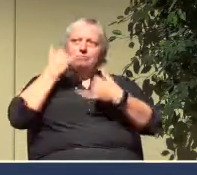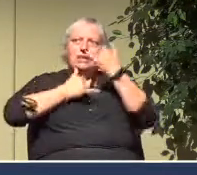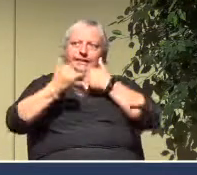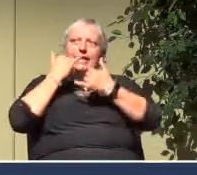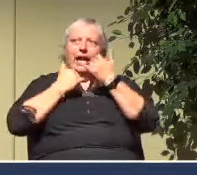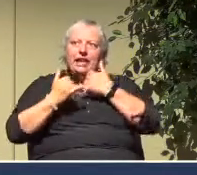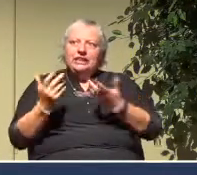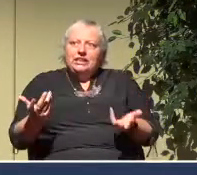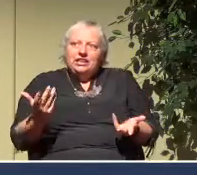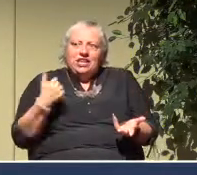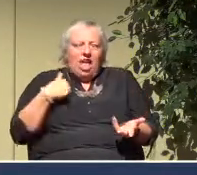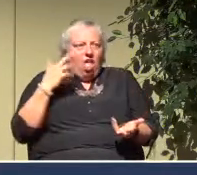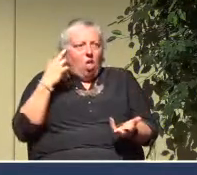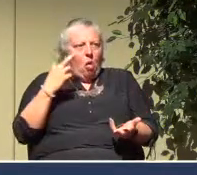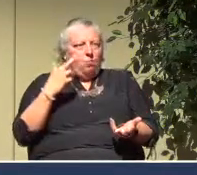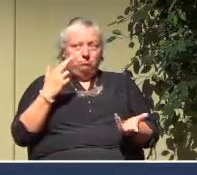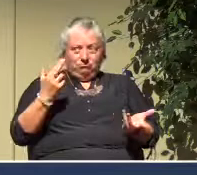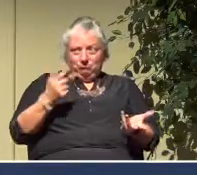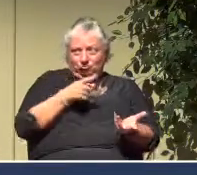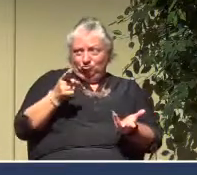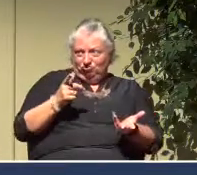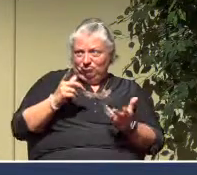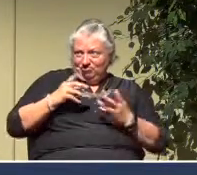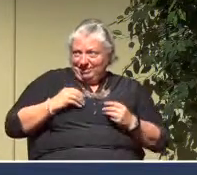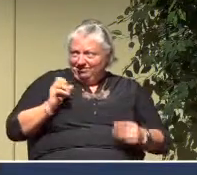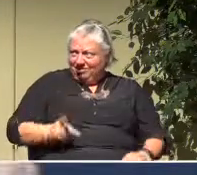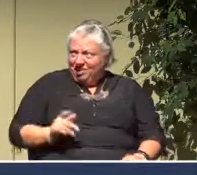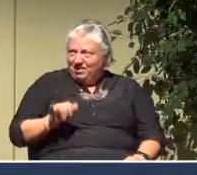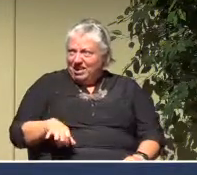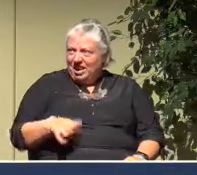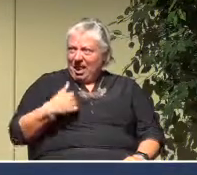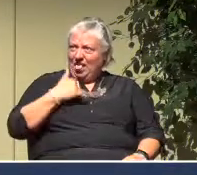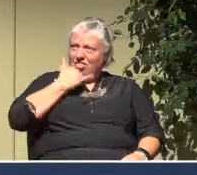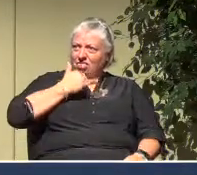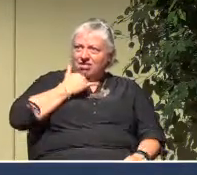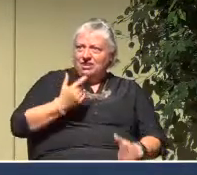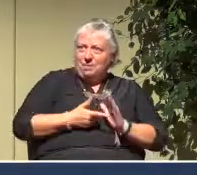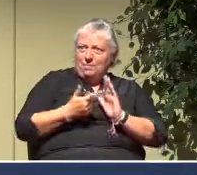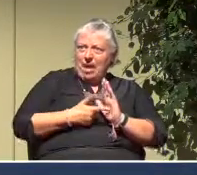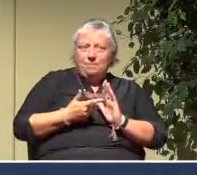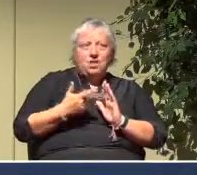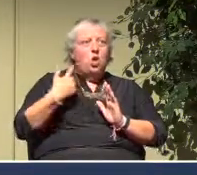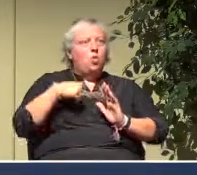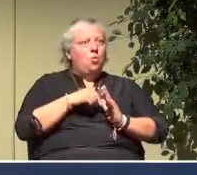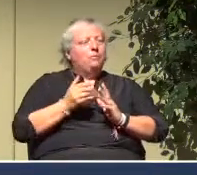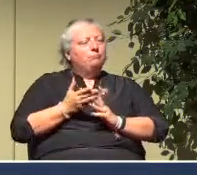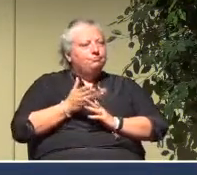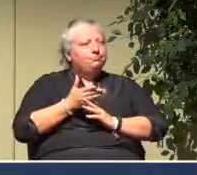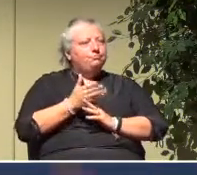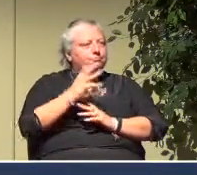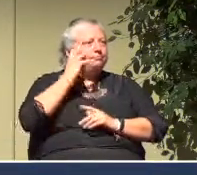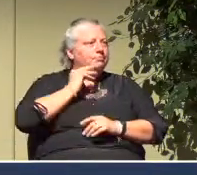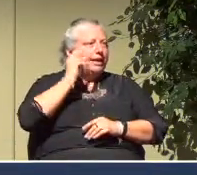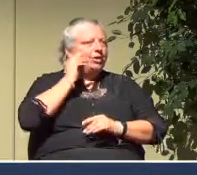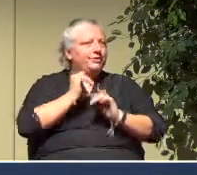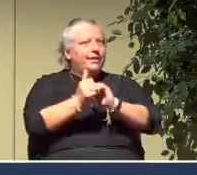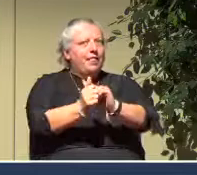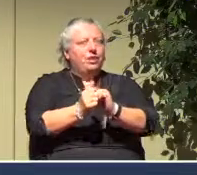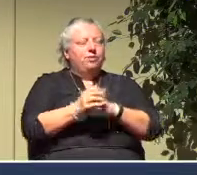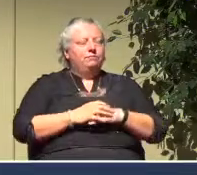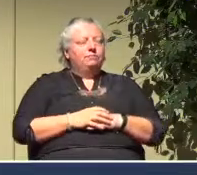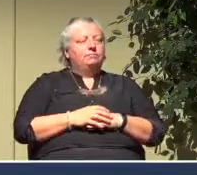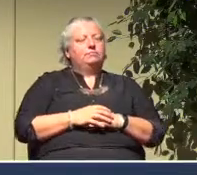I hope that that's okay too. And that we can walk our way through those things as a community too. But it takes